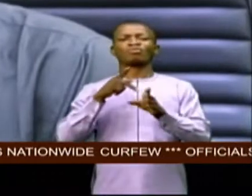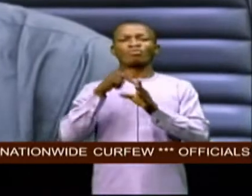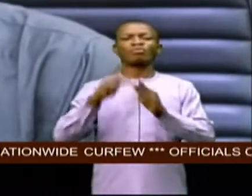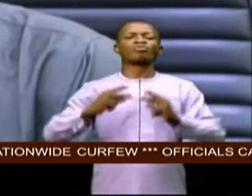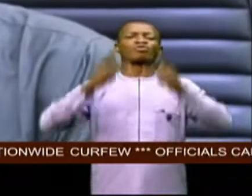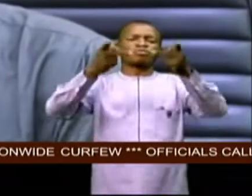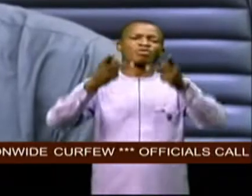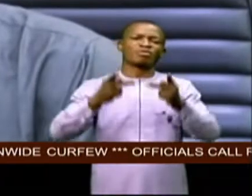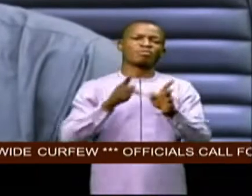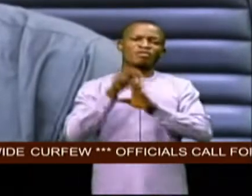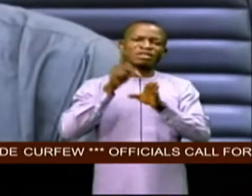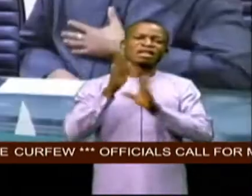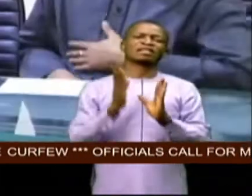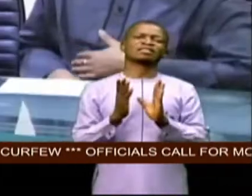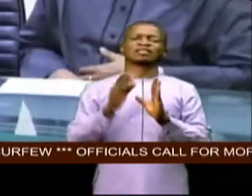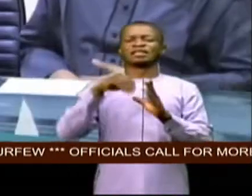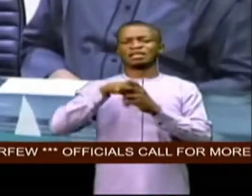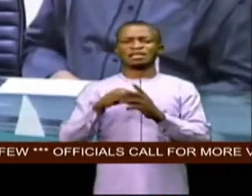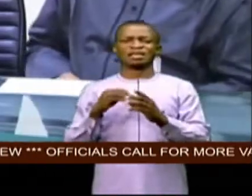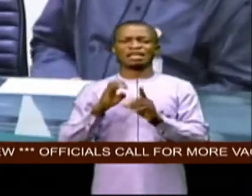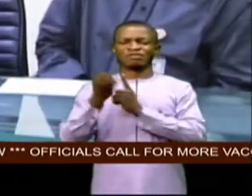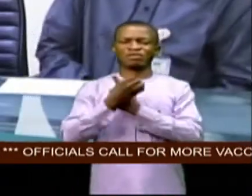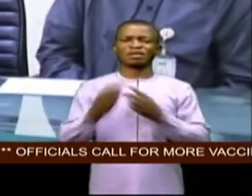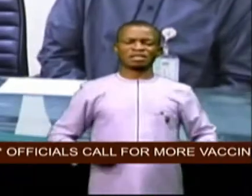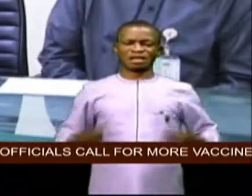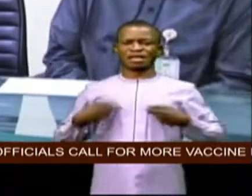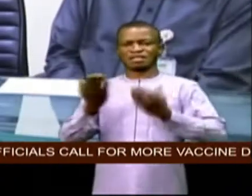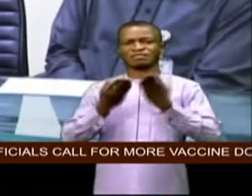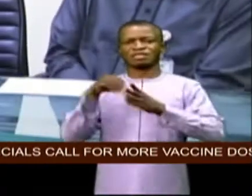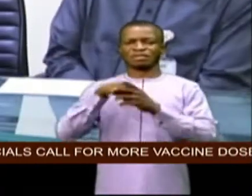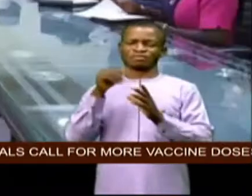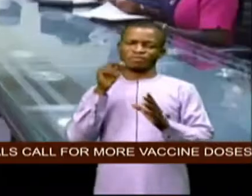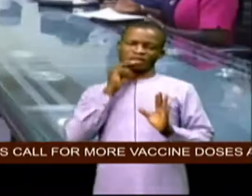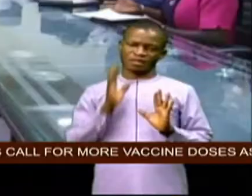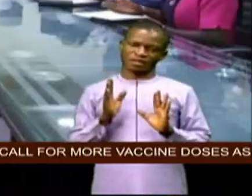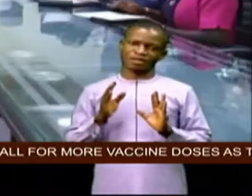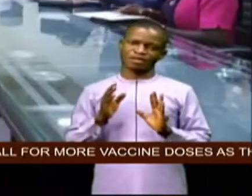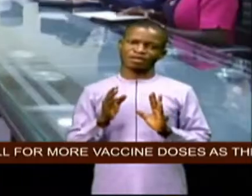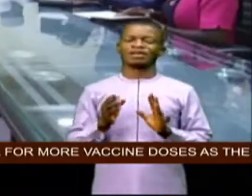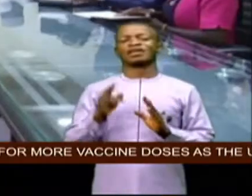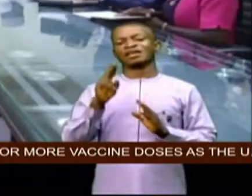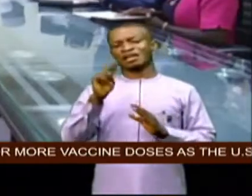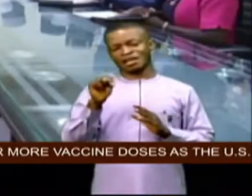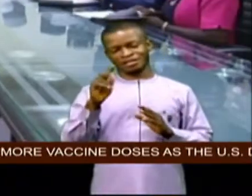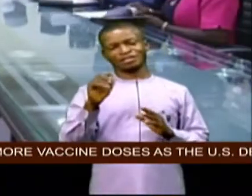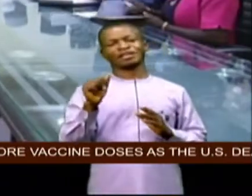health and sanitation services in nigeria environmental health